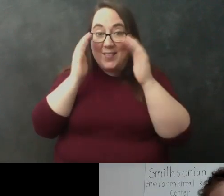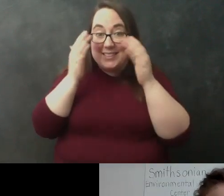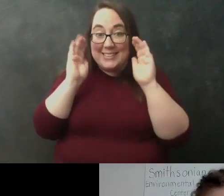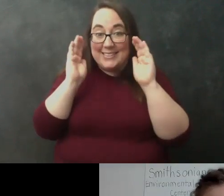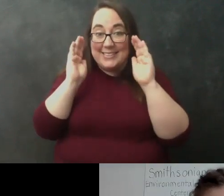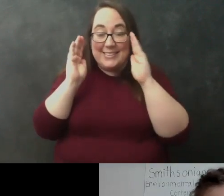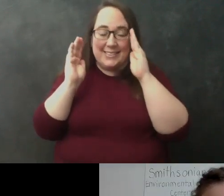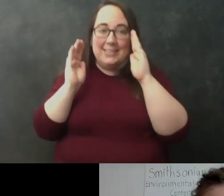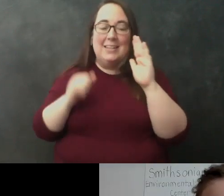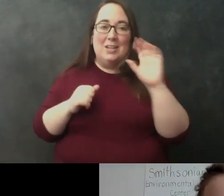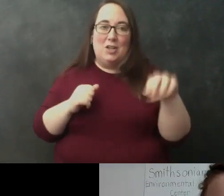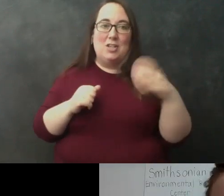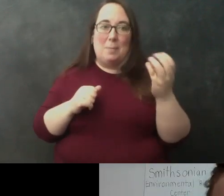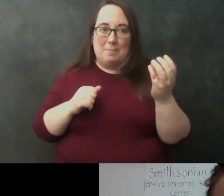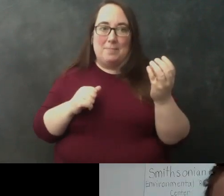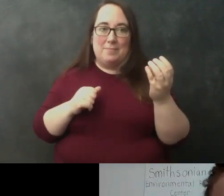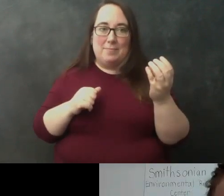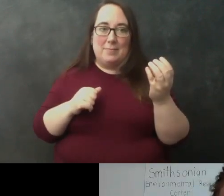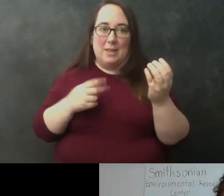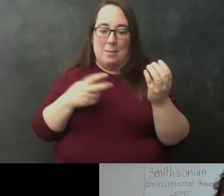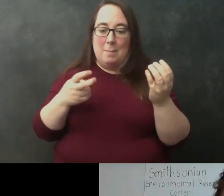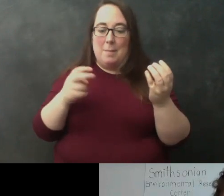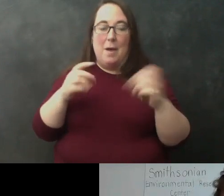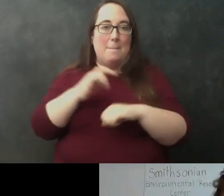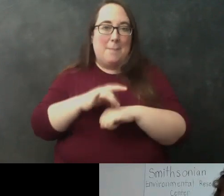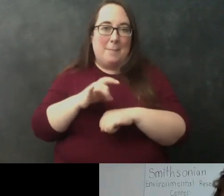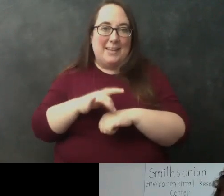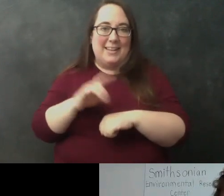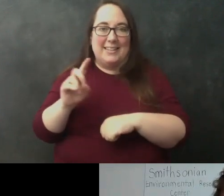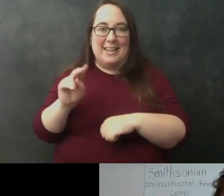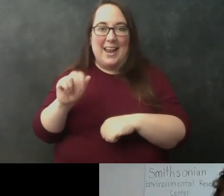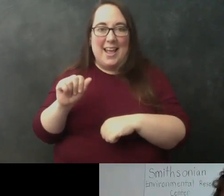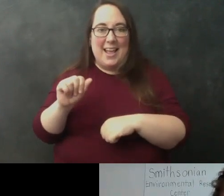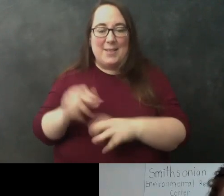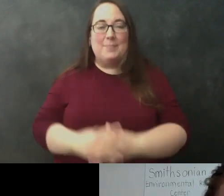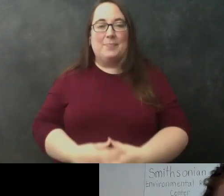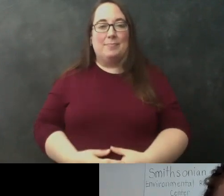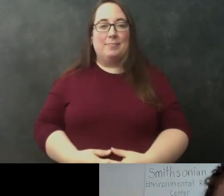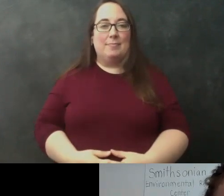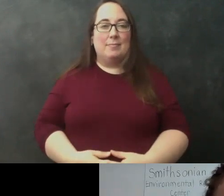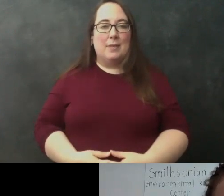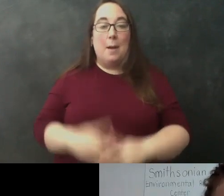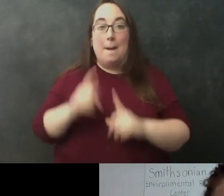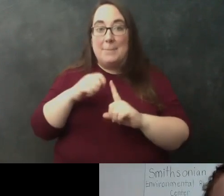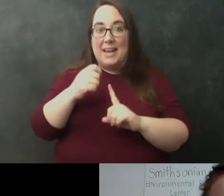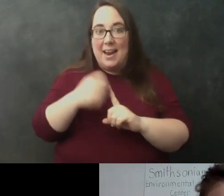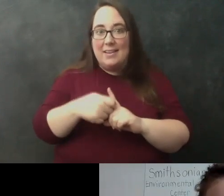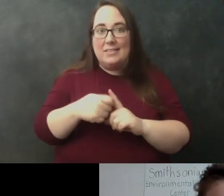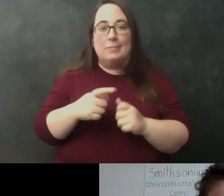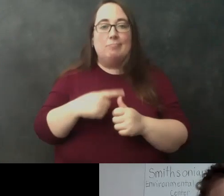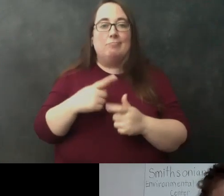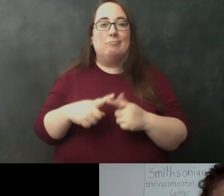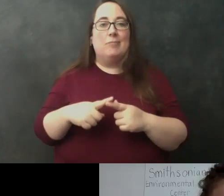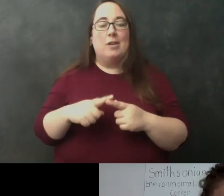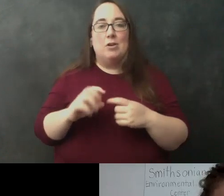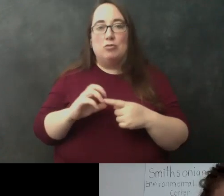take a chunk of that pumpkin and extract pumpkin dna um if you have bananas or strawberries at your house